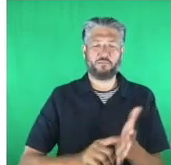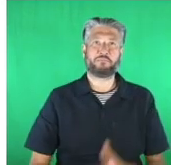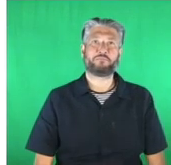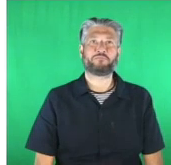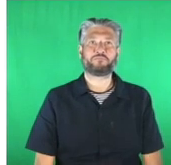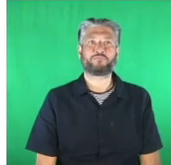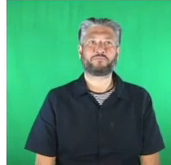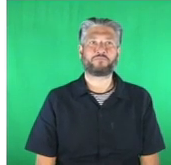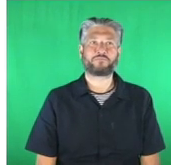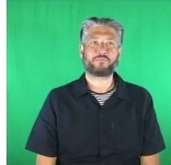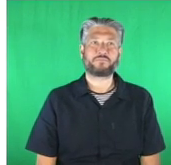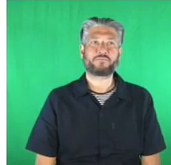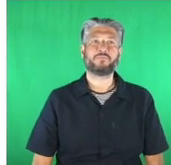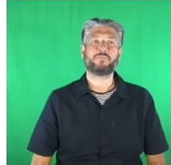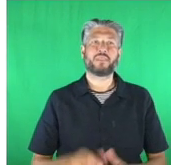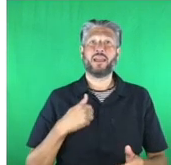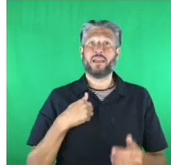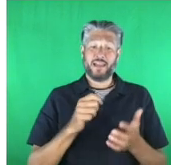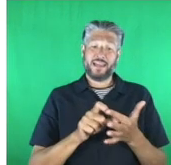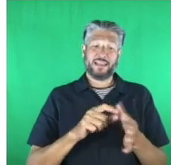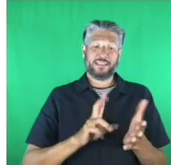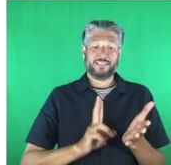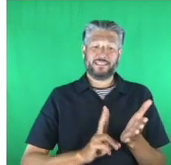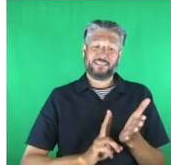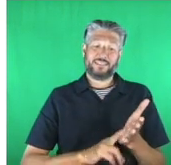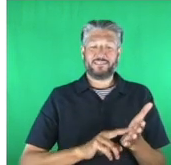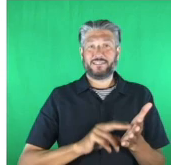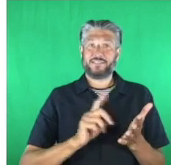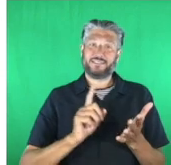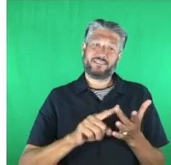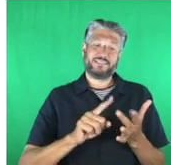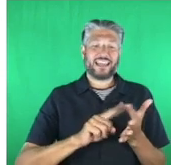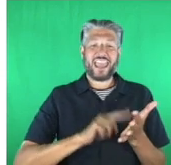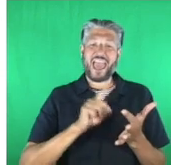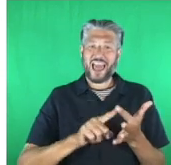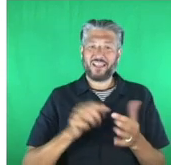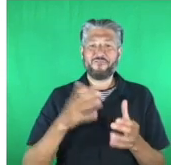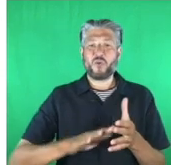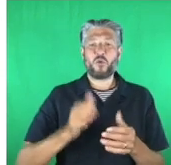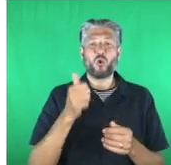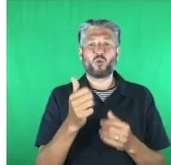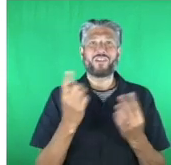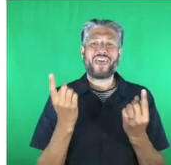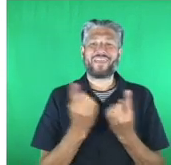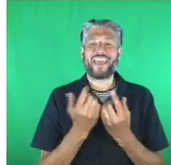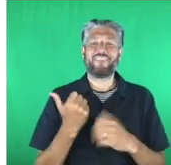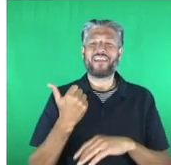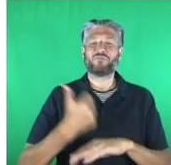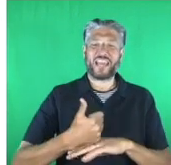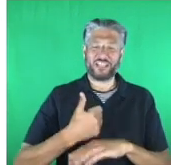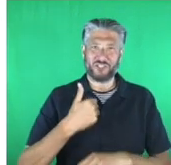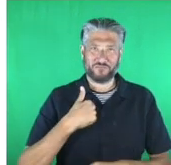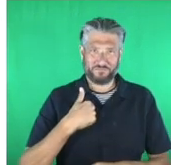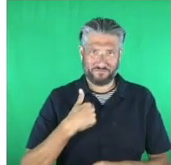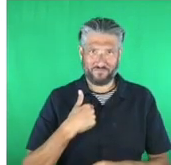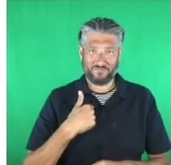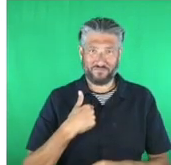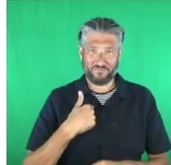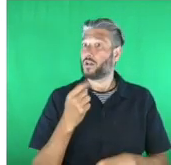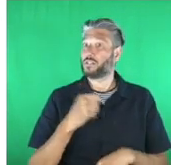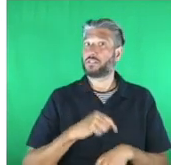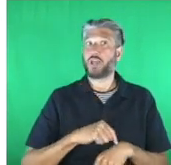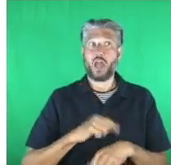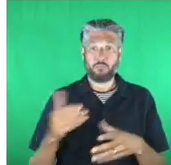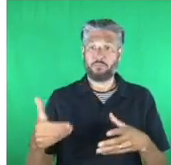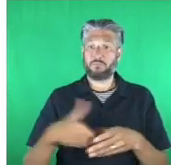thanks guys hi i'm danny and i work at good things foundation and it's my first time being part of the judging panel this year and i'd like to say a